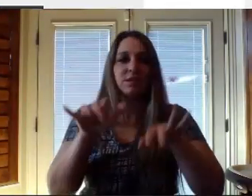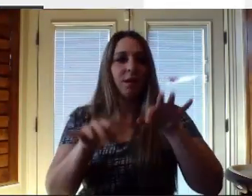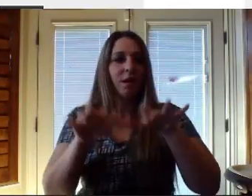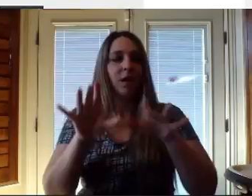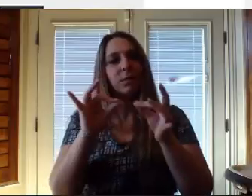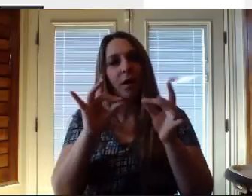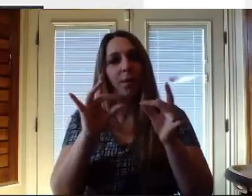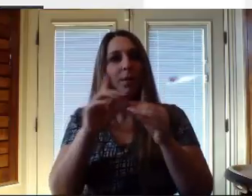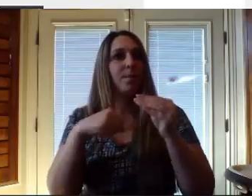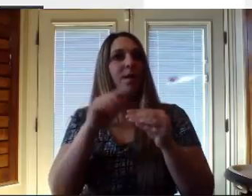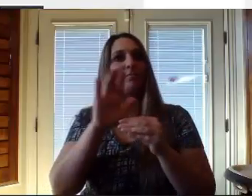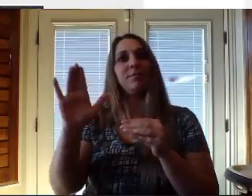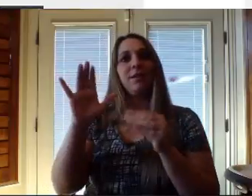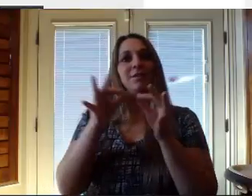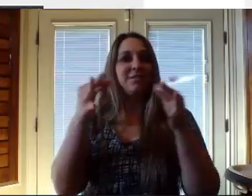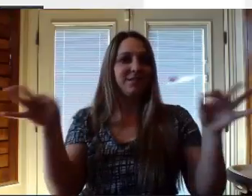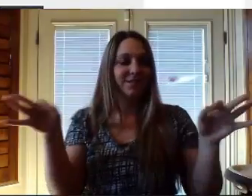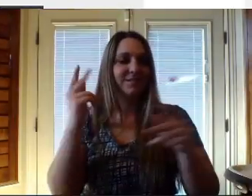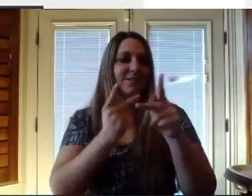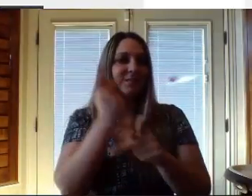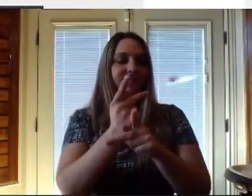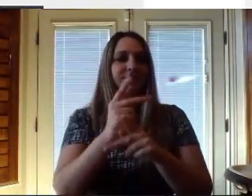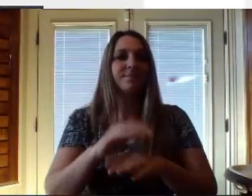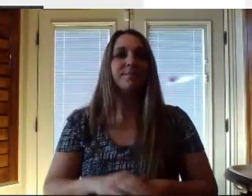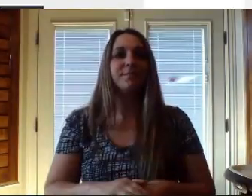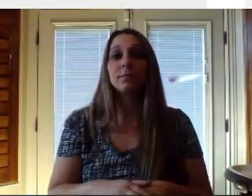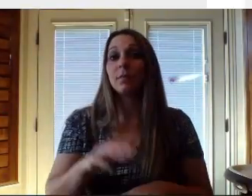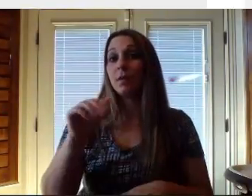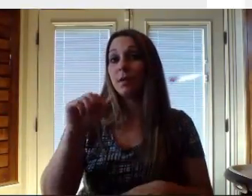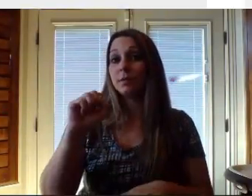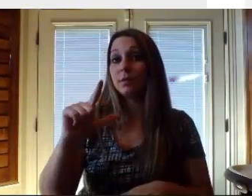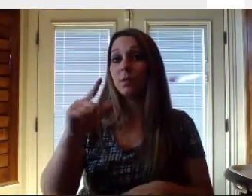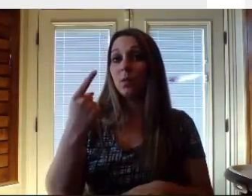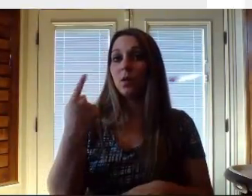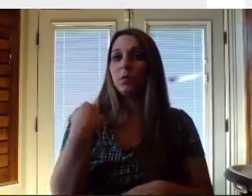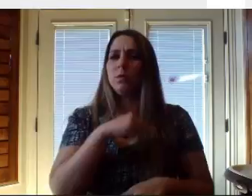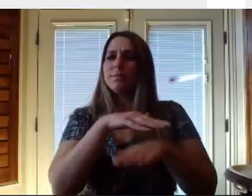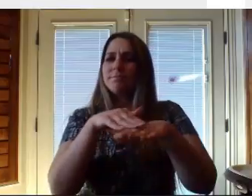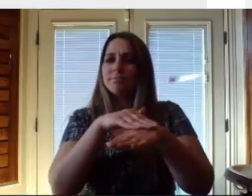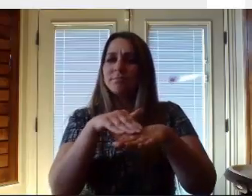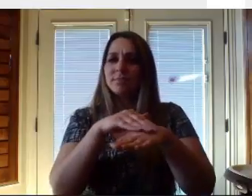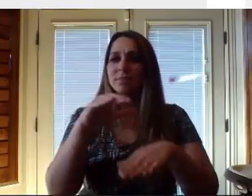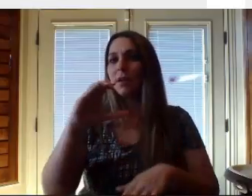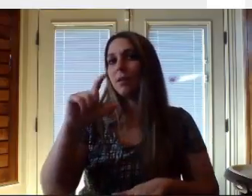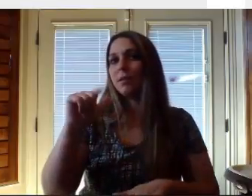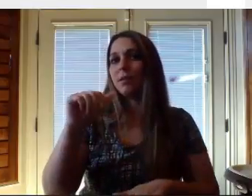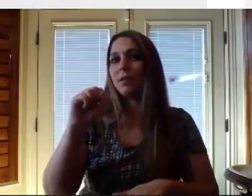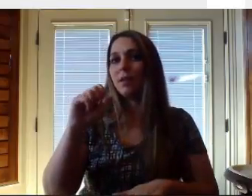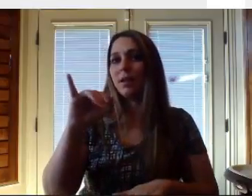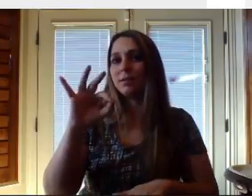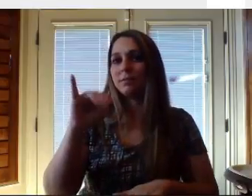who have also signed sentence types and you will type in the forum and comment on what sentence types they used.